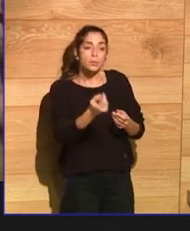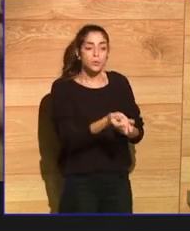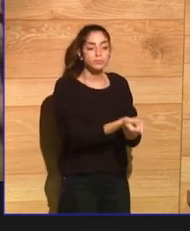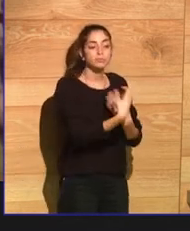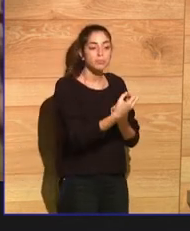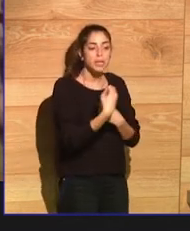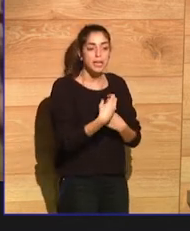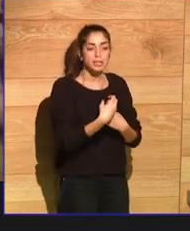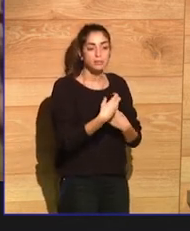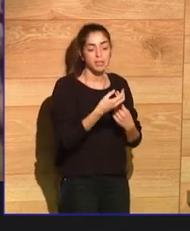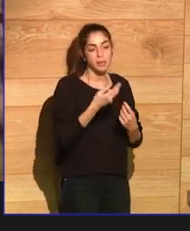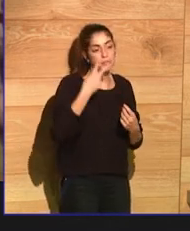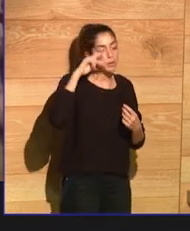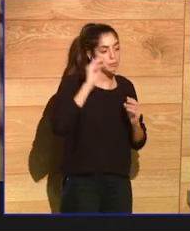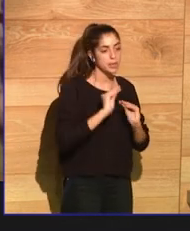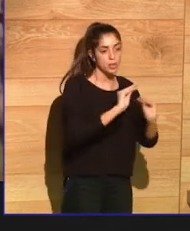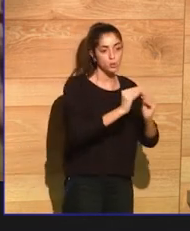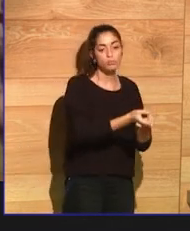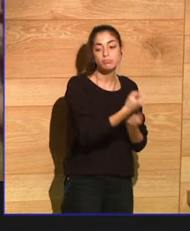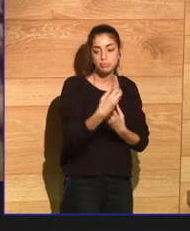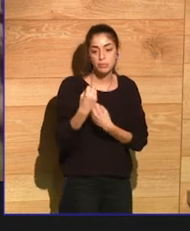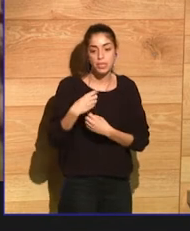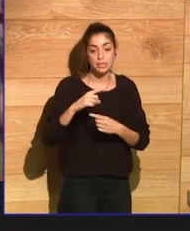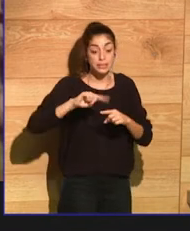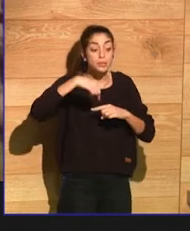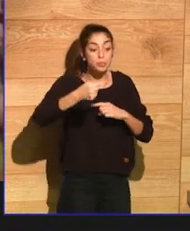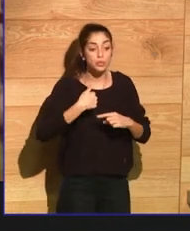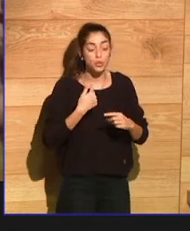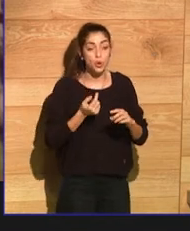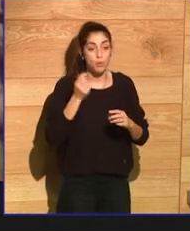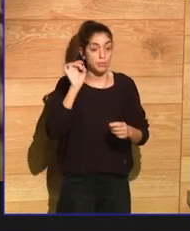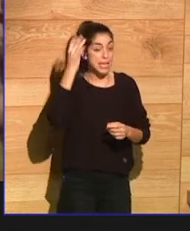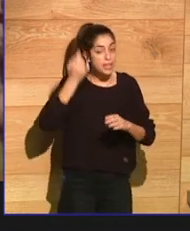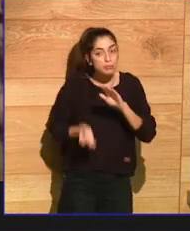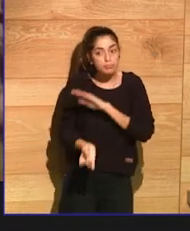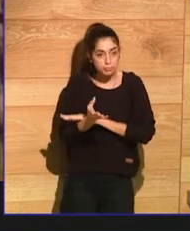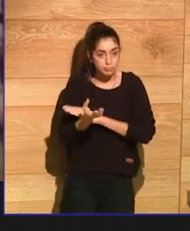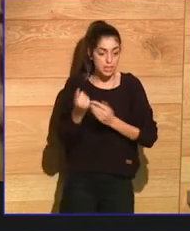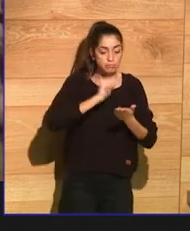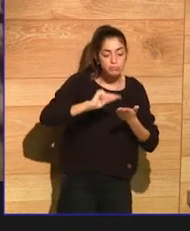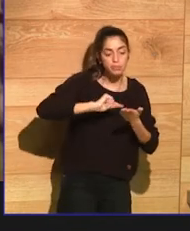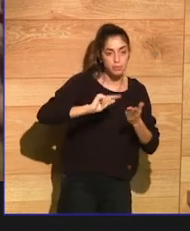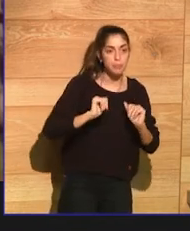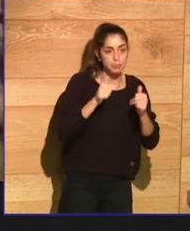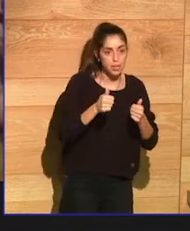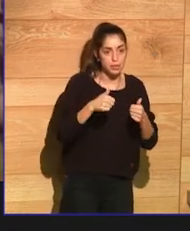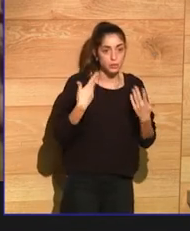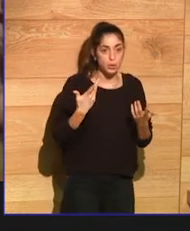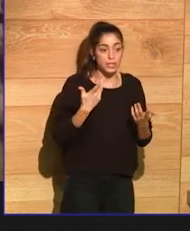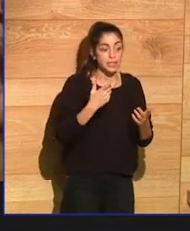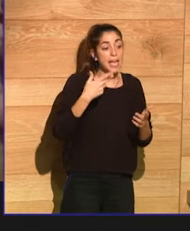developed the idea is by using the experience of a vast number of people who've all experienced the same